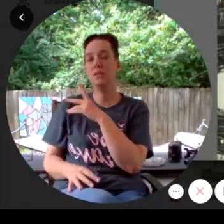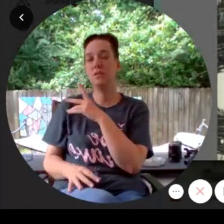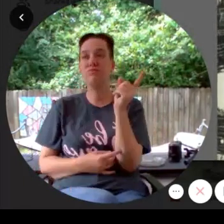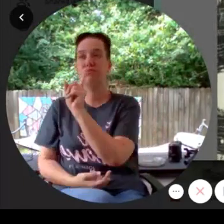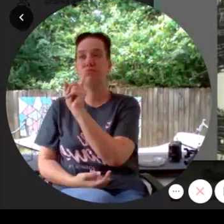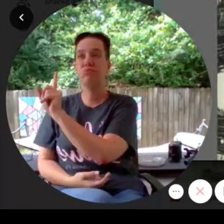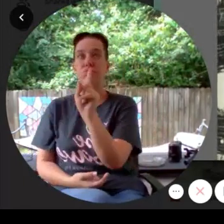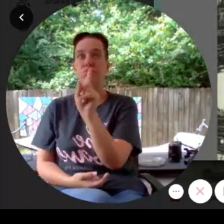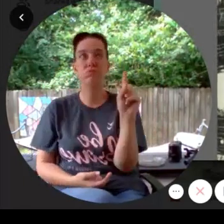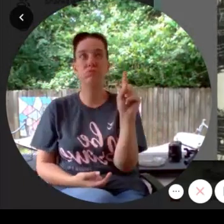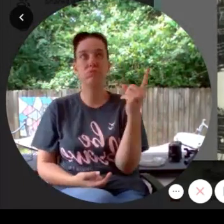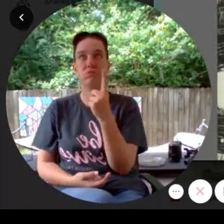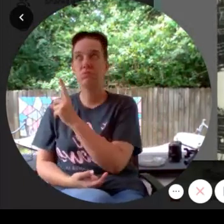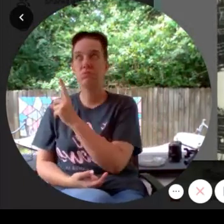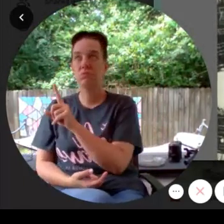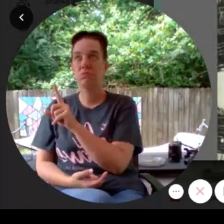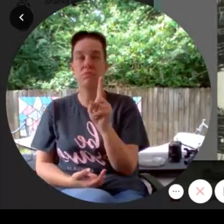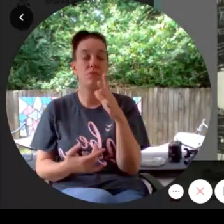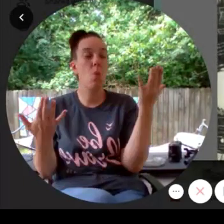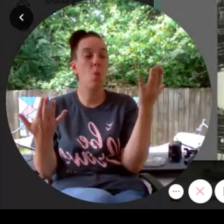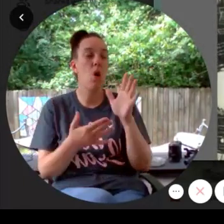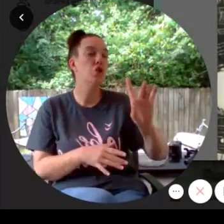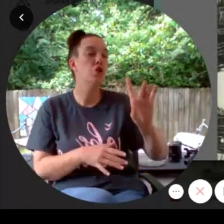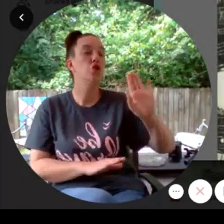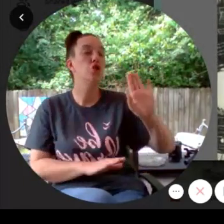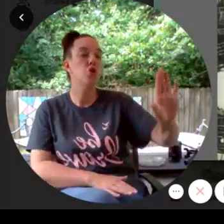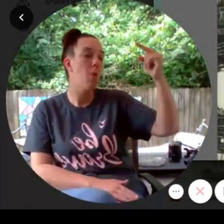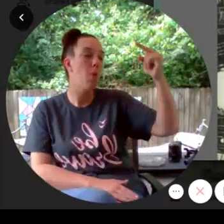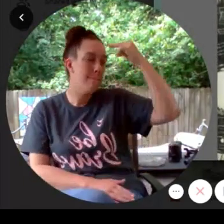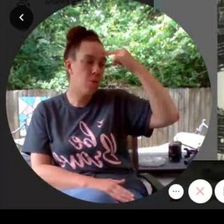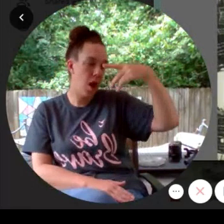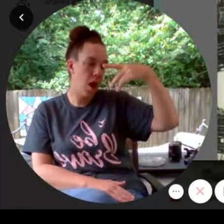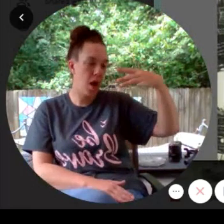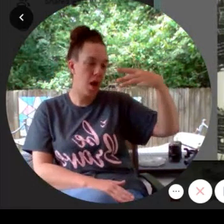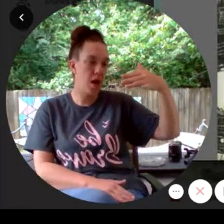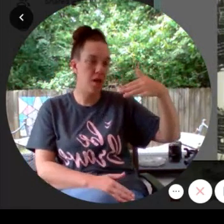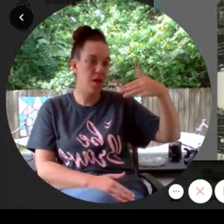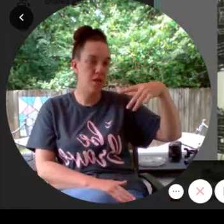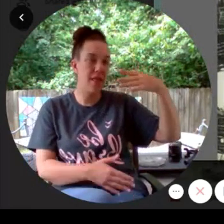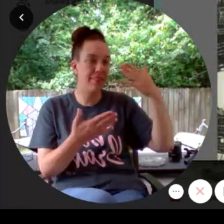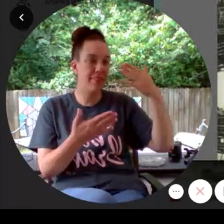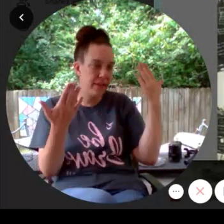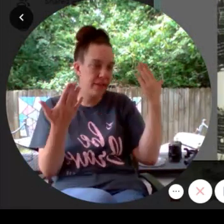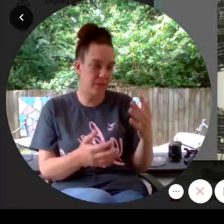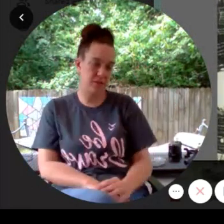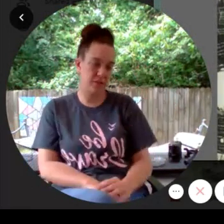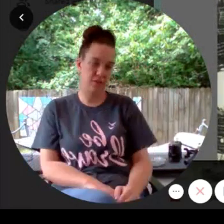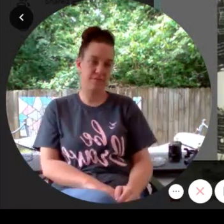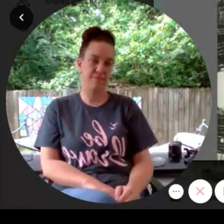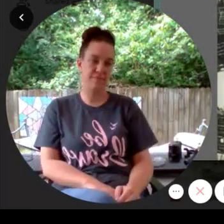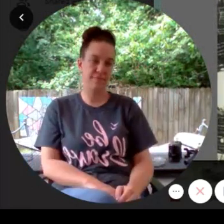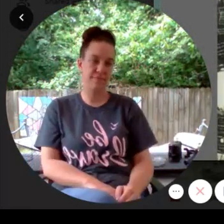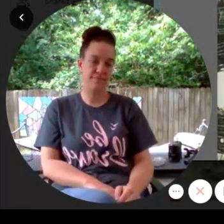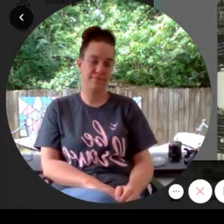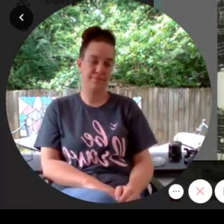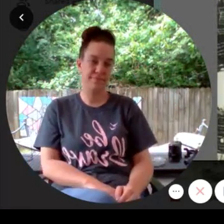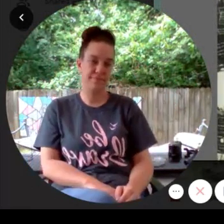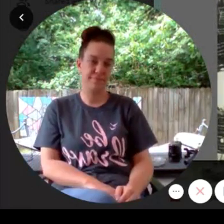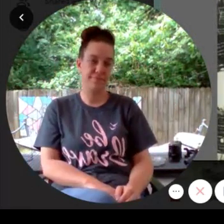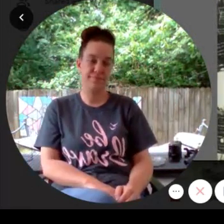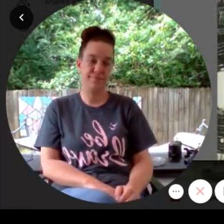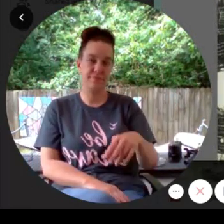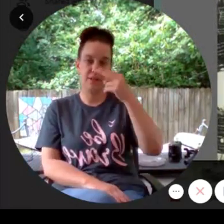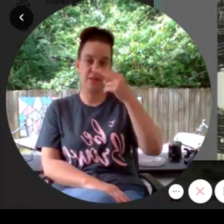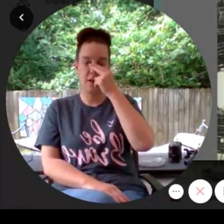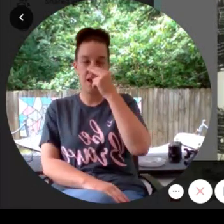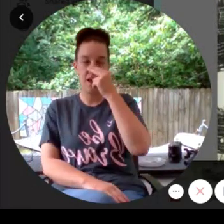What does your well-fed brain think we should do next? Niles just lay there,